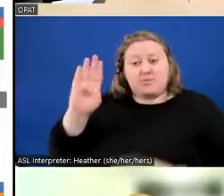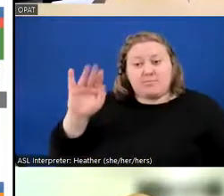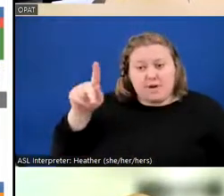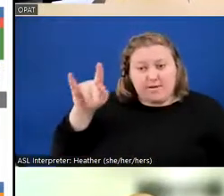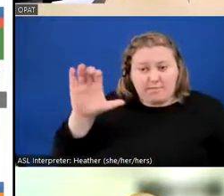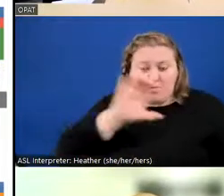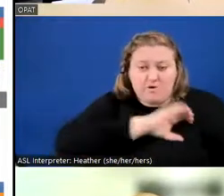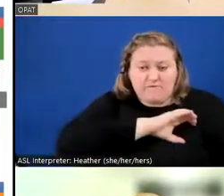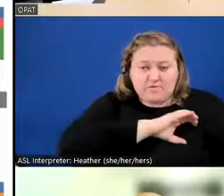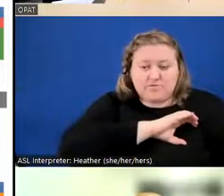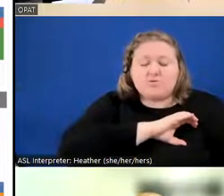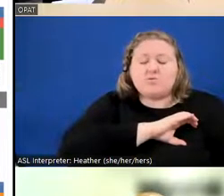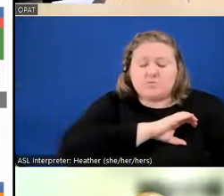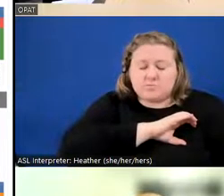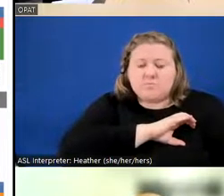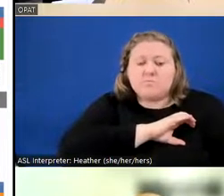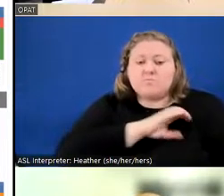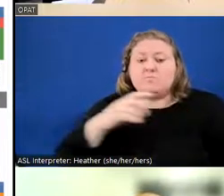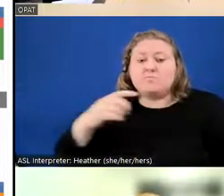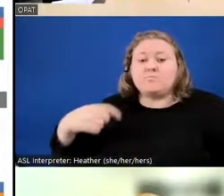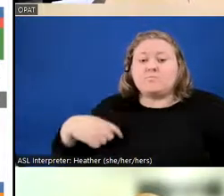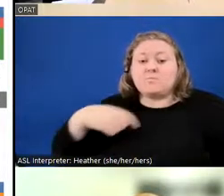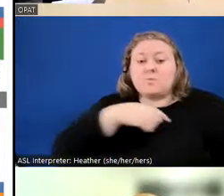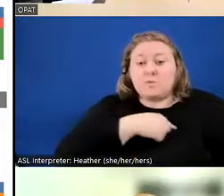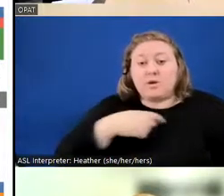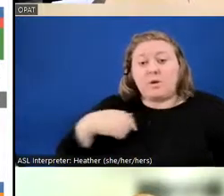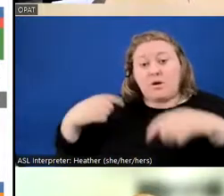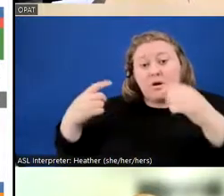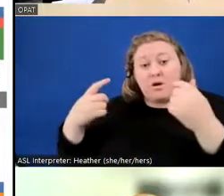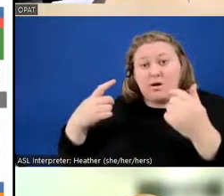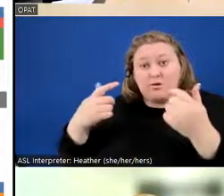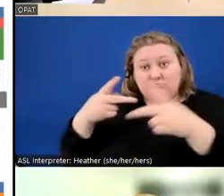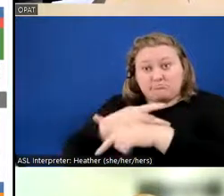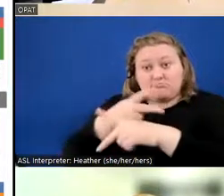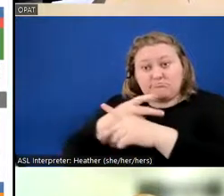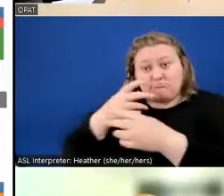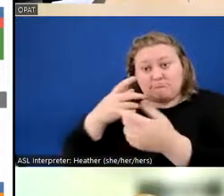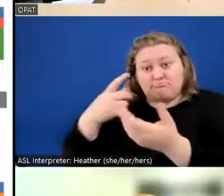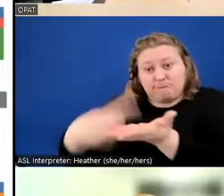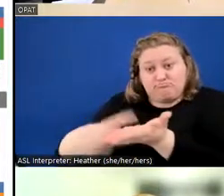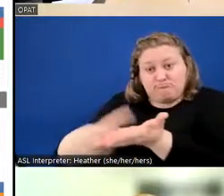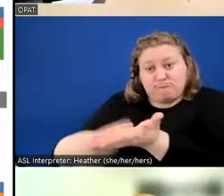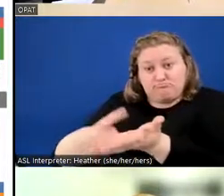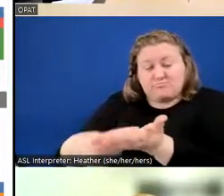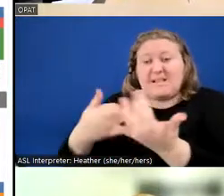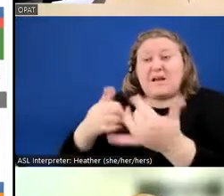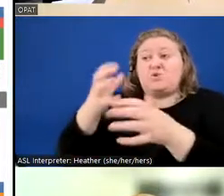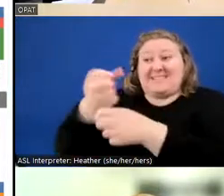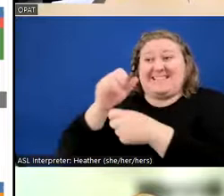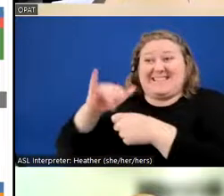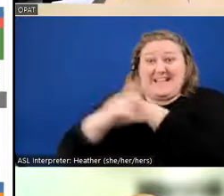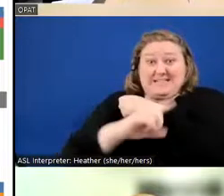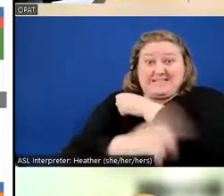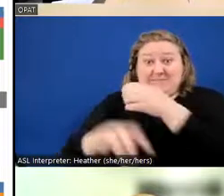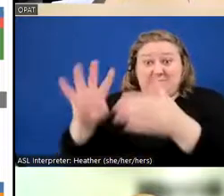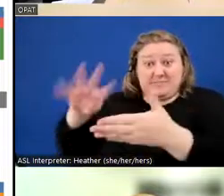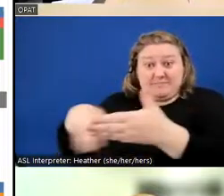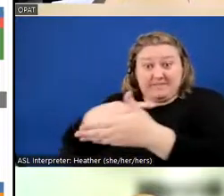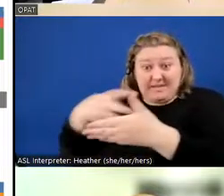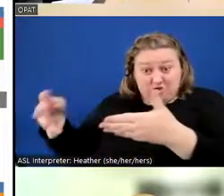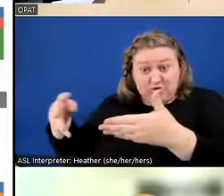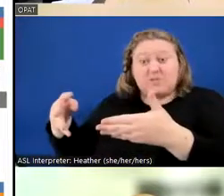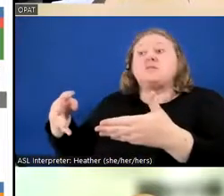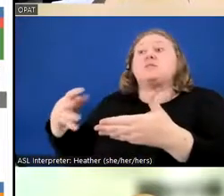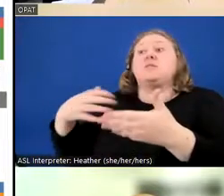we are working to get a discipline matrix, and once we have one, we will make sure that that's also something that is